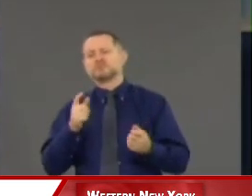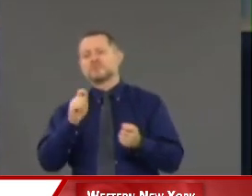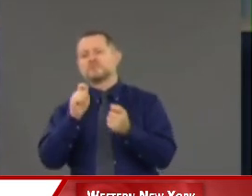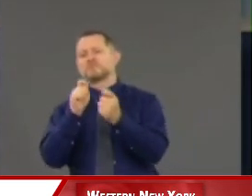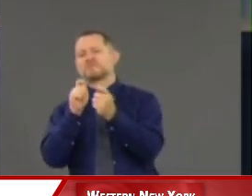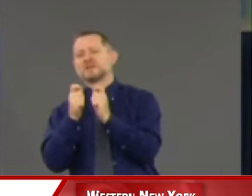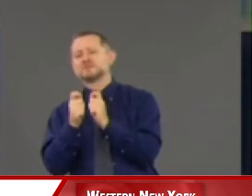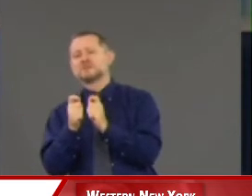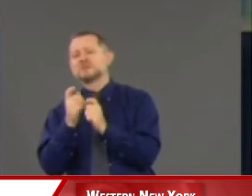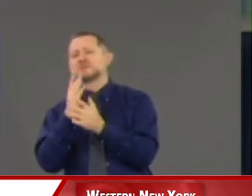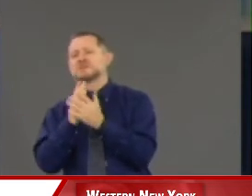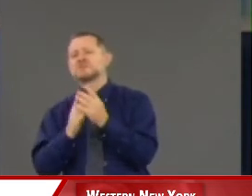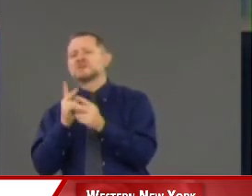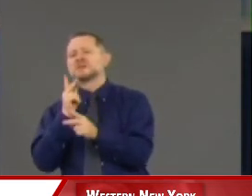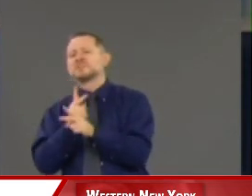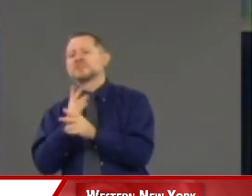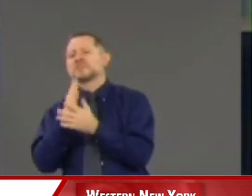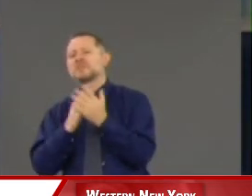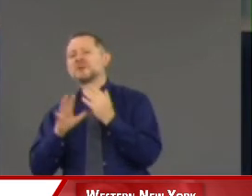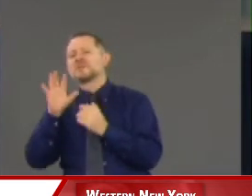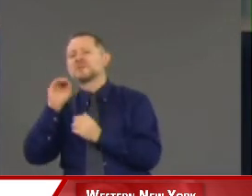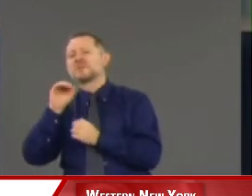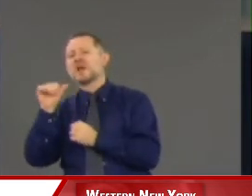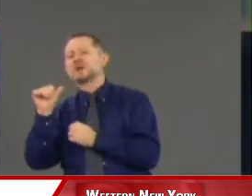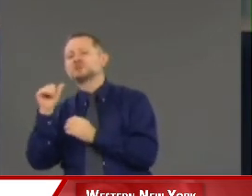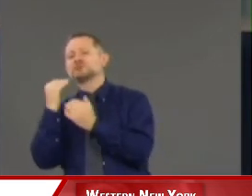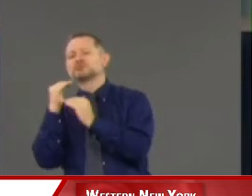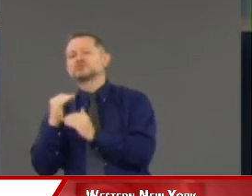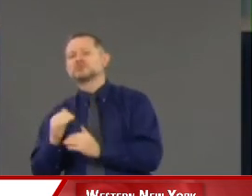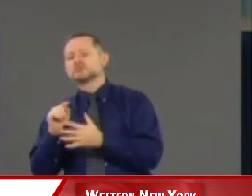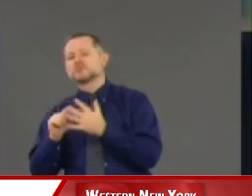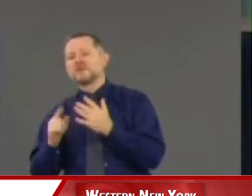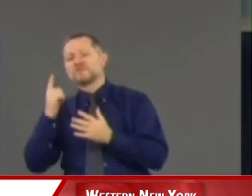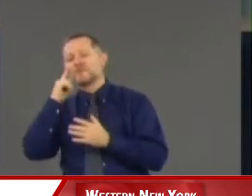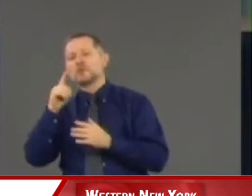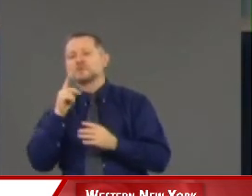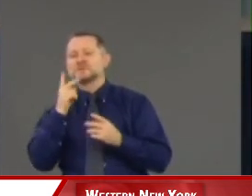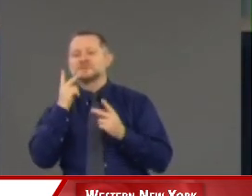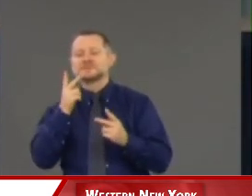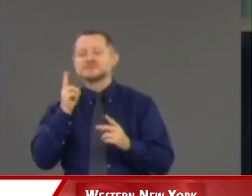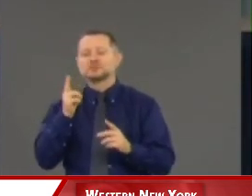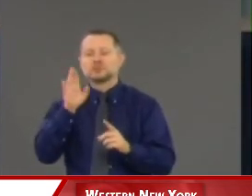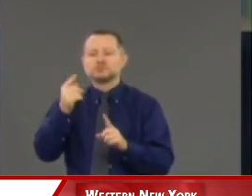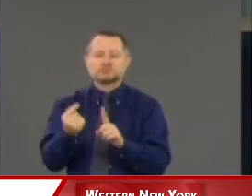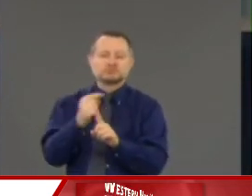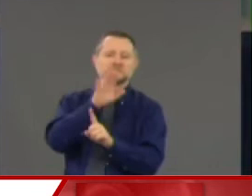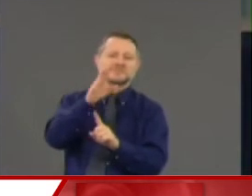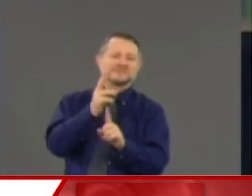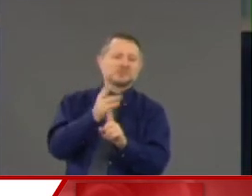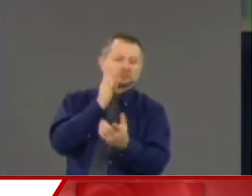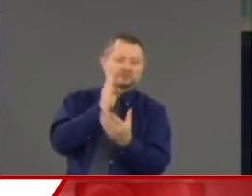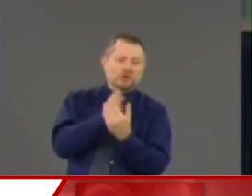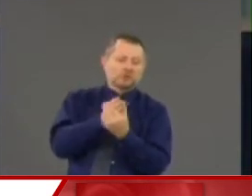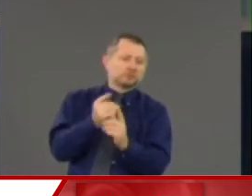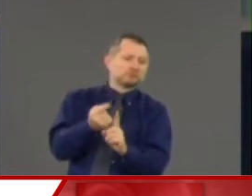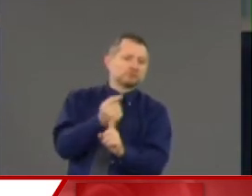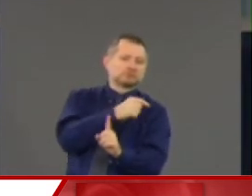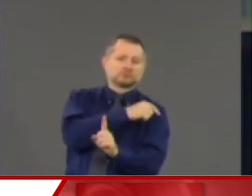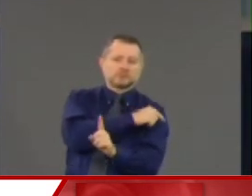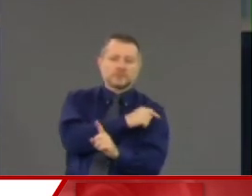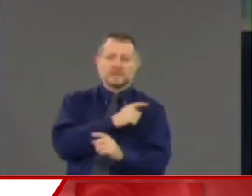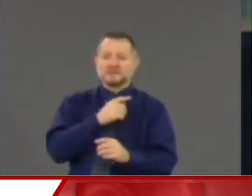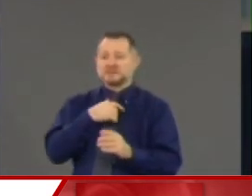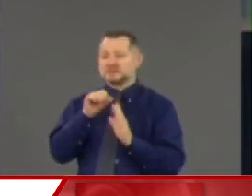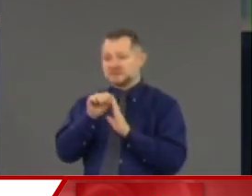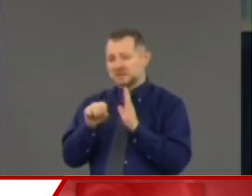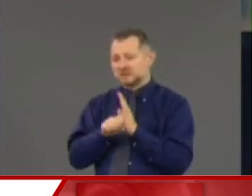maintain some of the 50A restrictions on access to disciplinary records. Reformers say the state essentially can already sufficiently